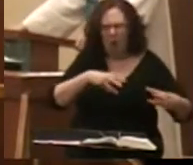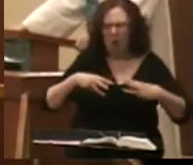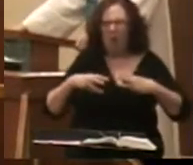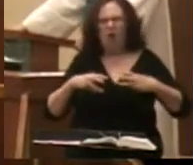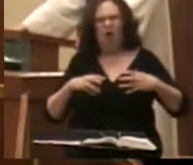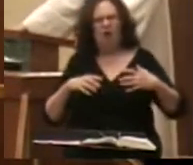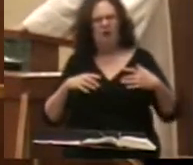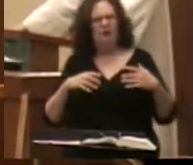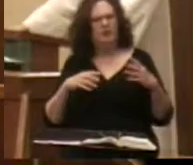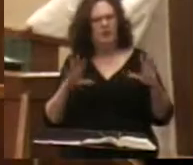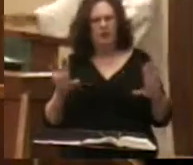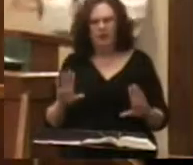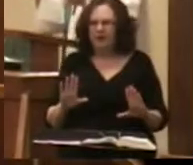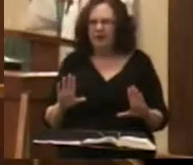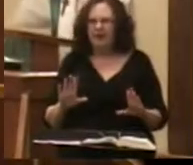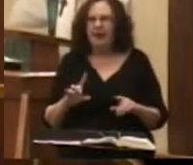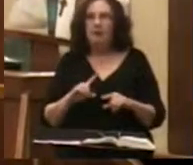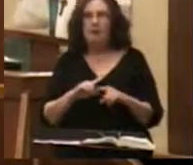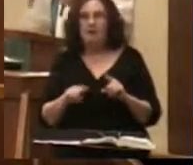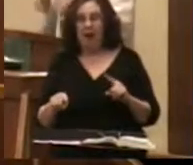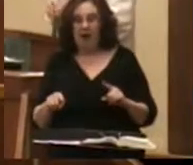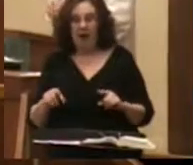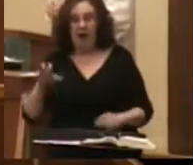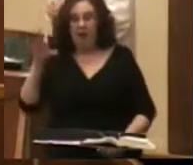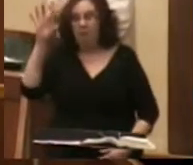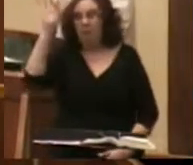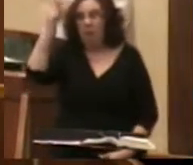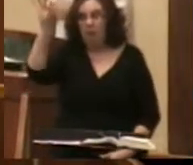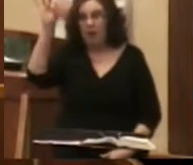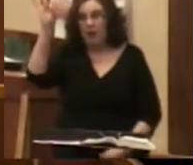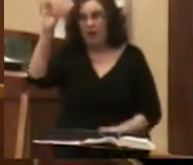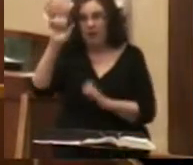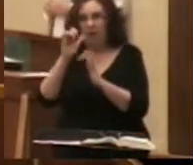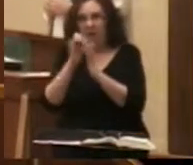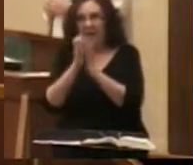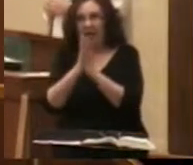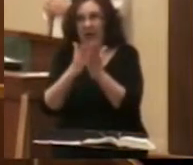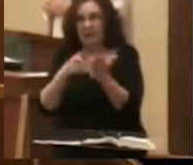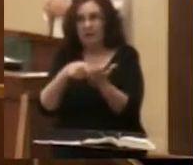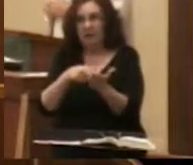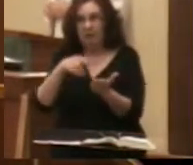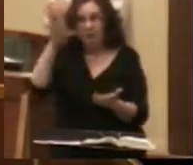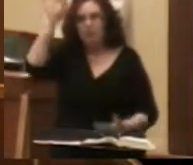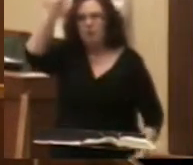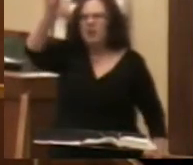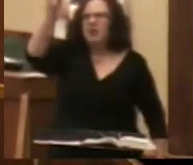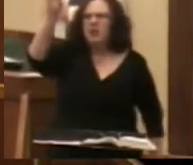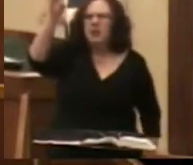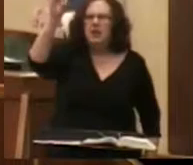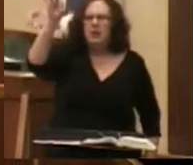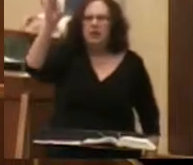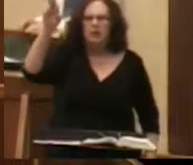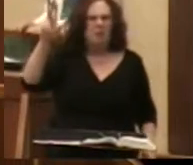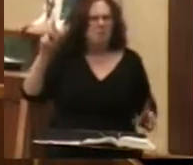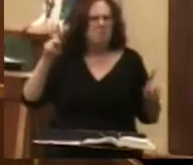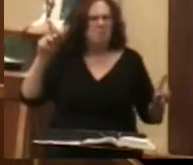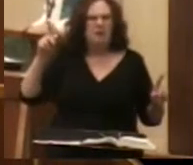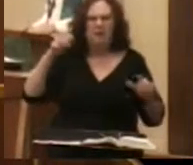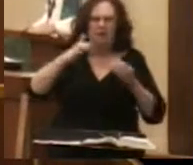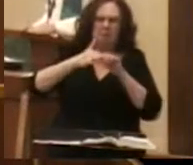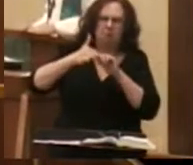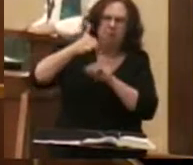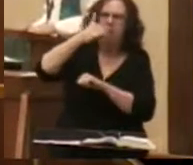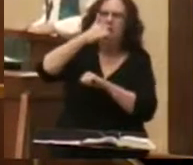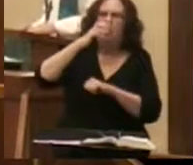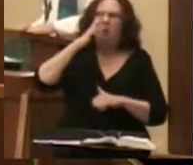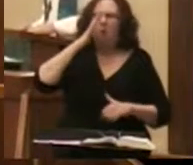but he is saying that when the gospel is preached in the world there are powers and authorities that will